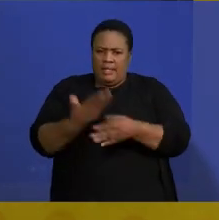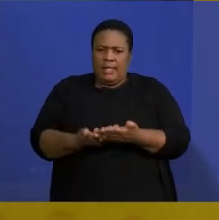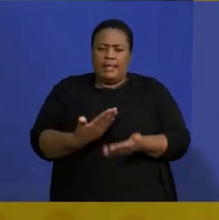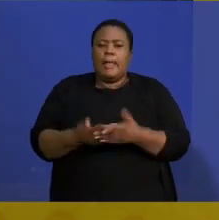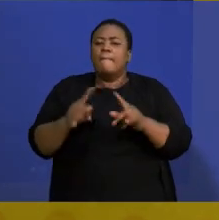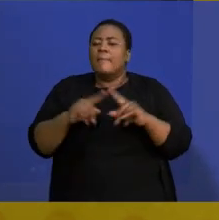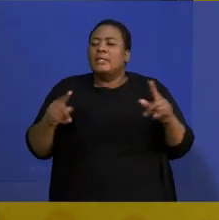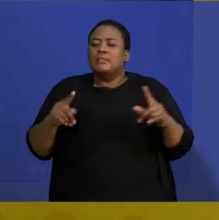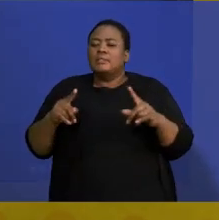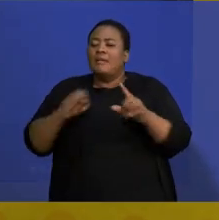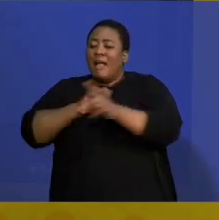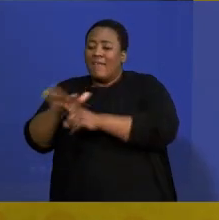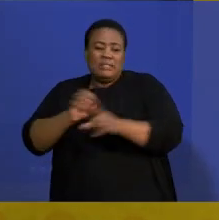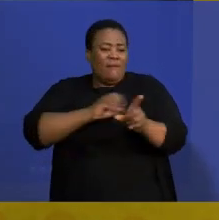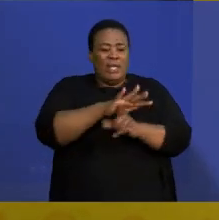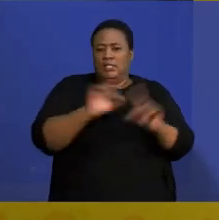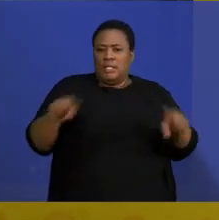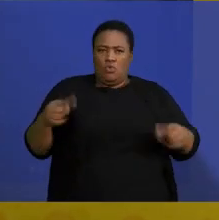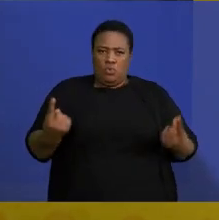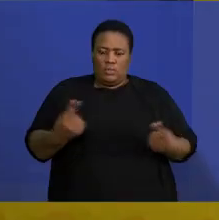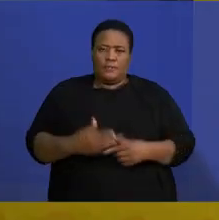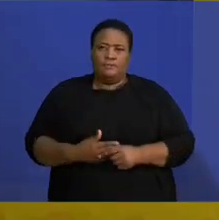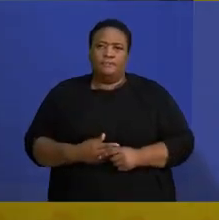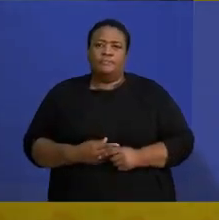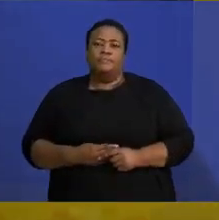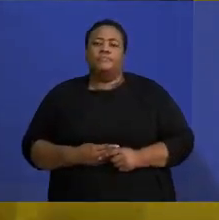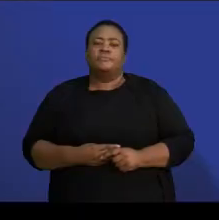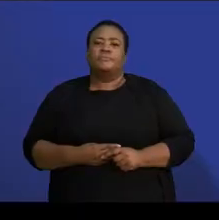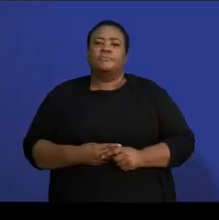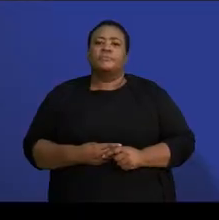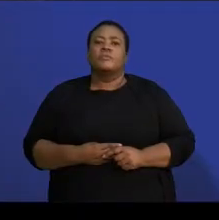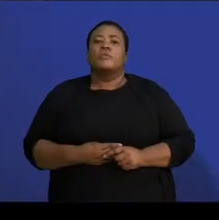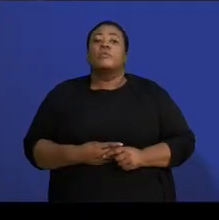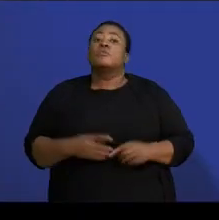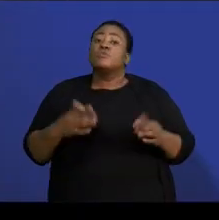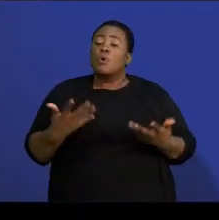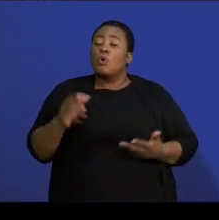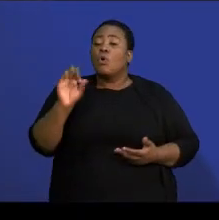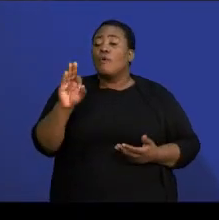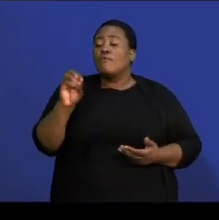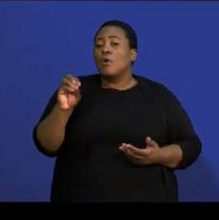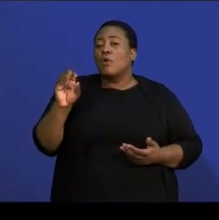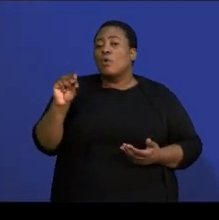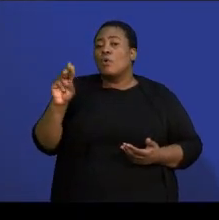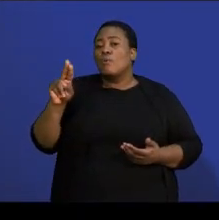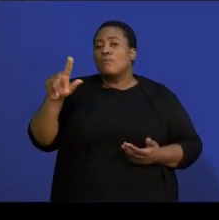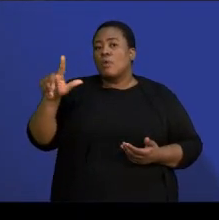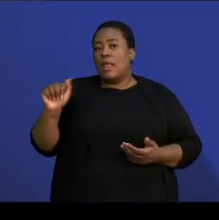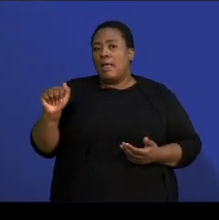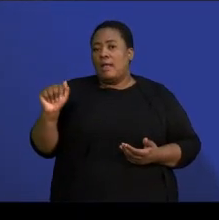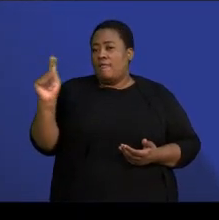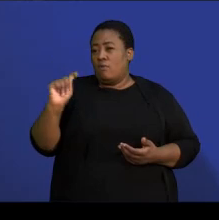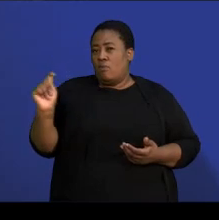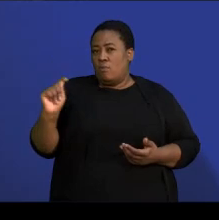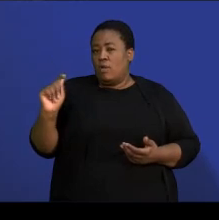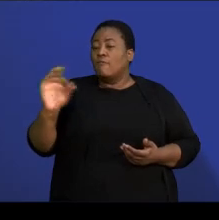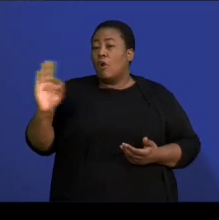we show independent events with. And the formula would be the probability of A